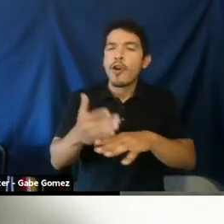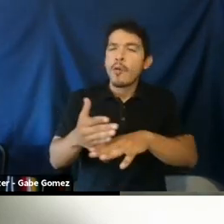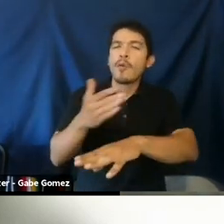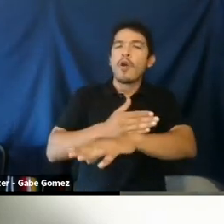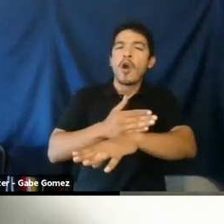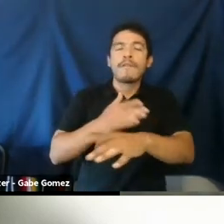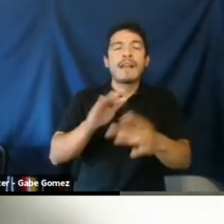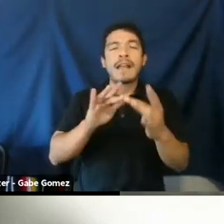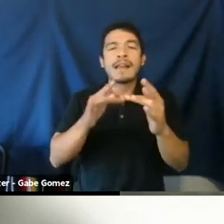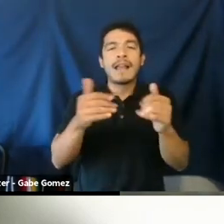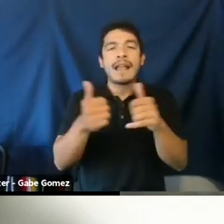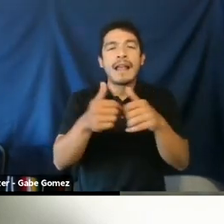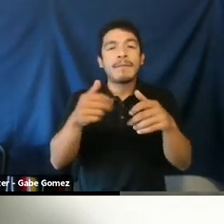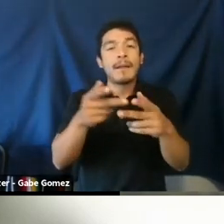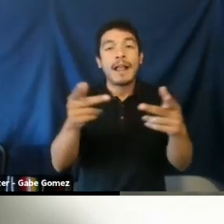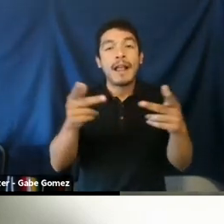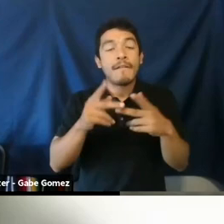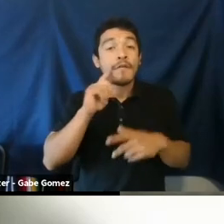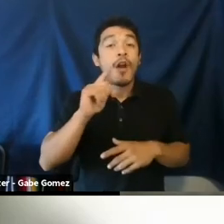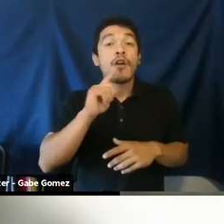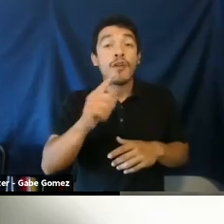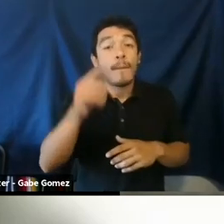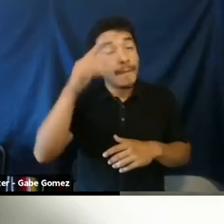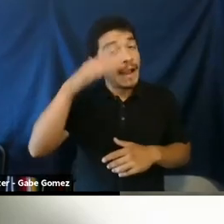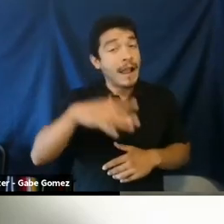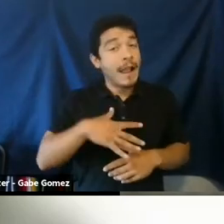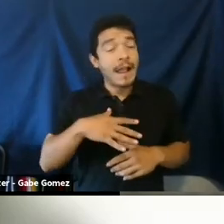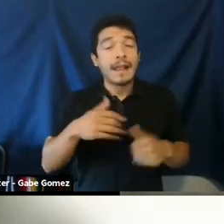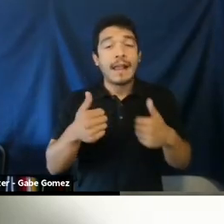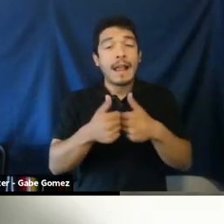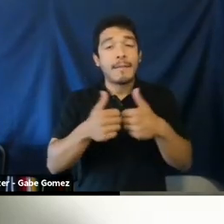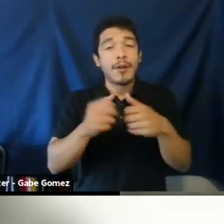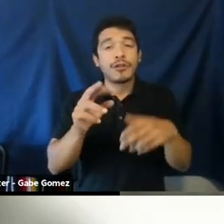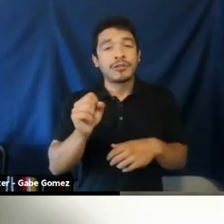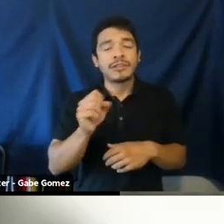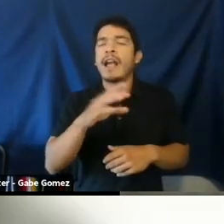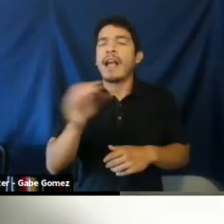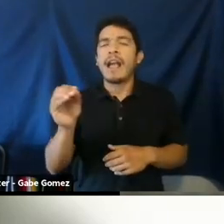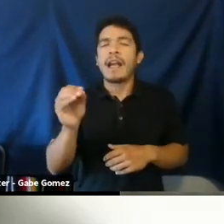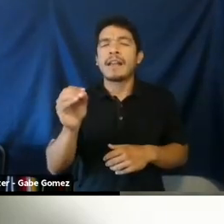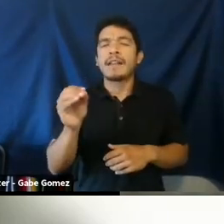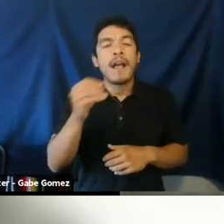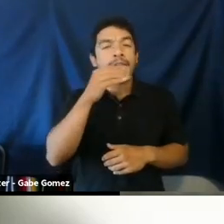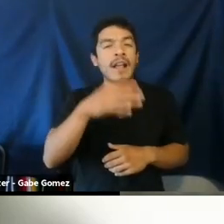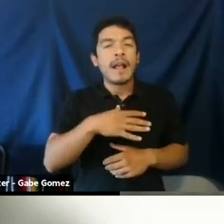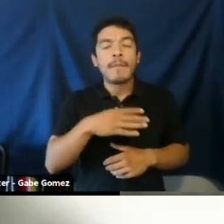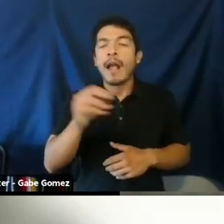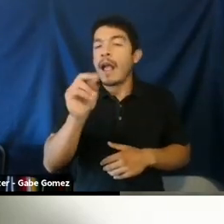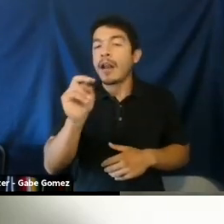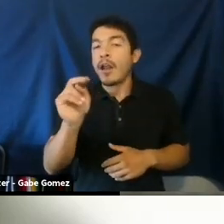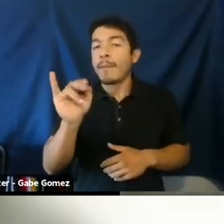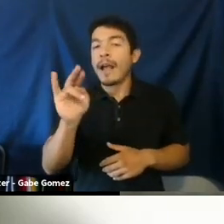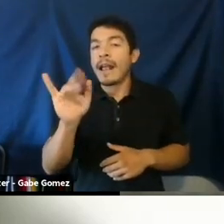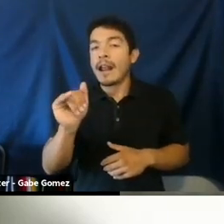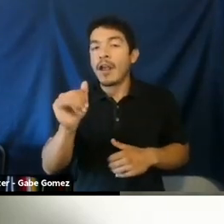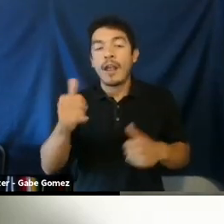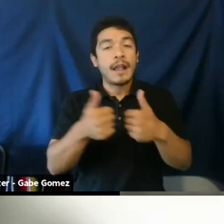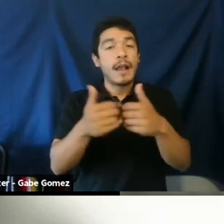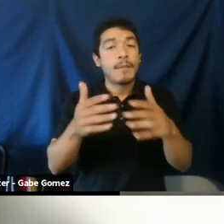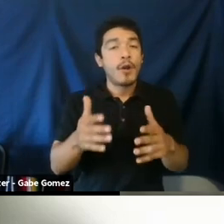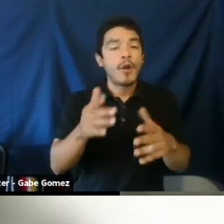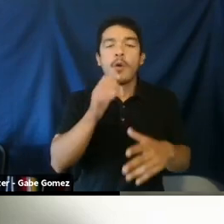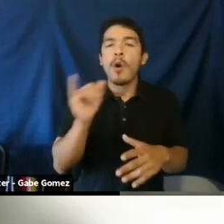for parents and content creators to improve online gaming spaces for male gamers and female and non-binary